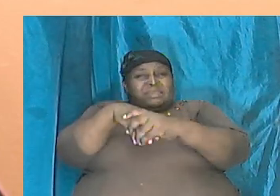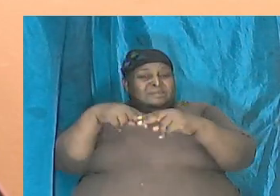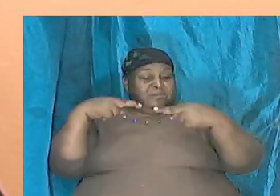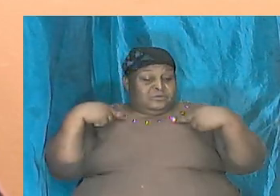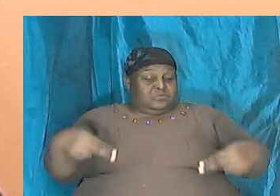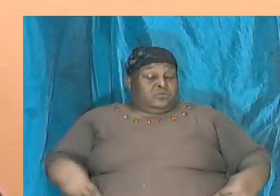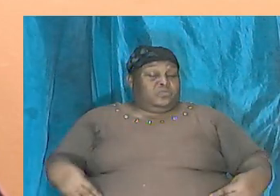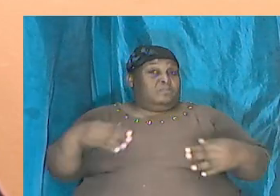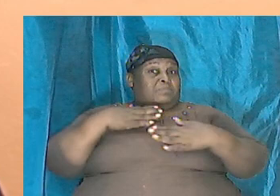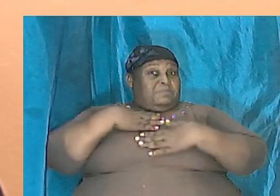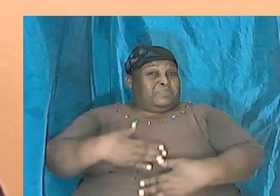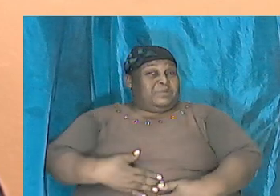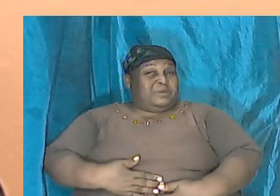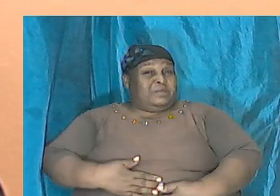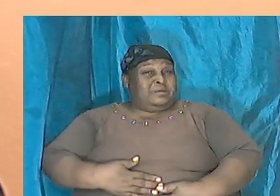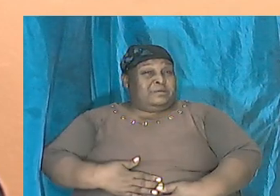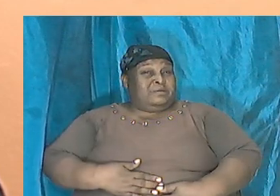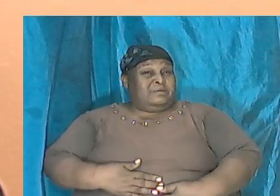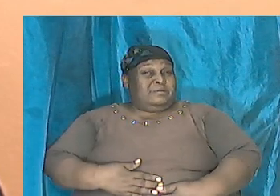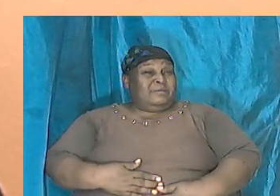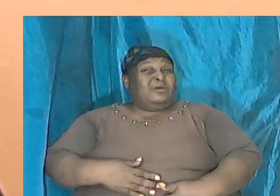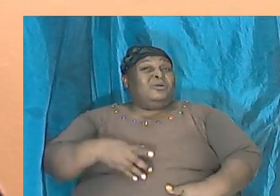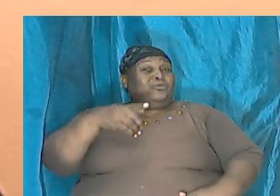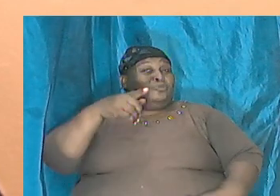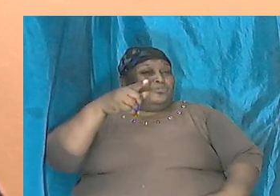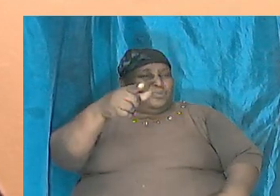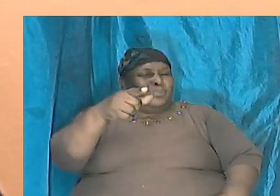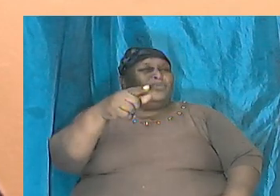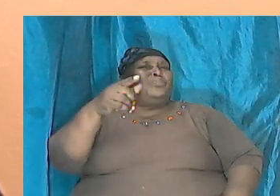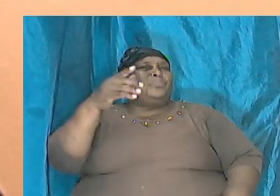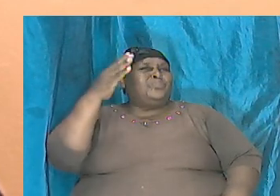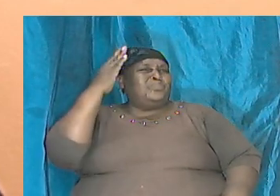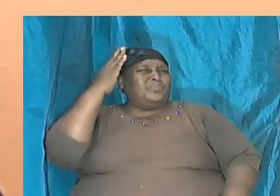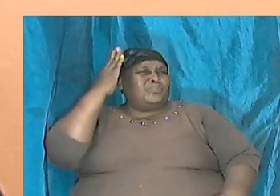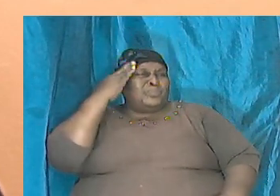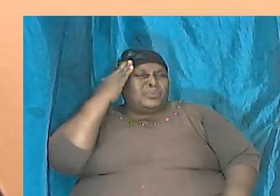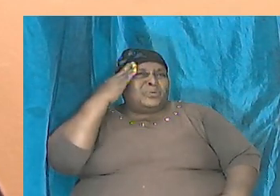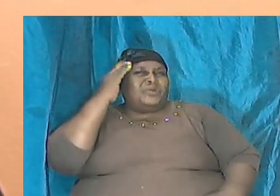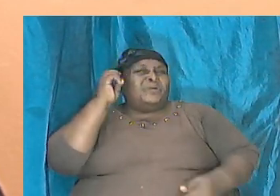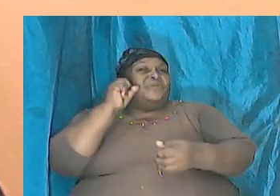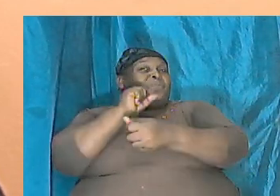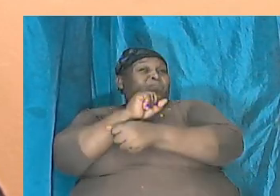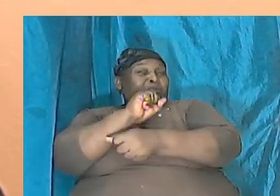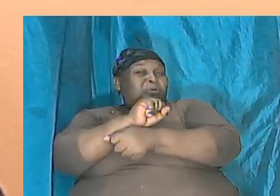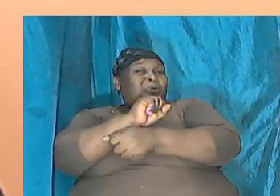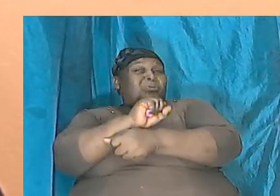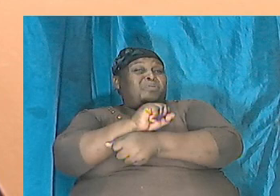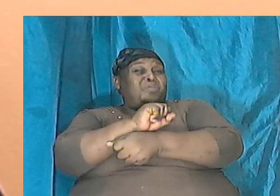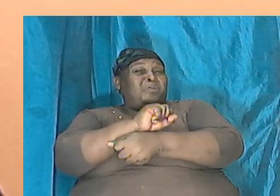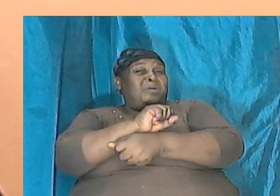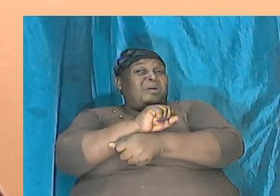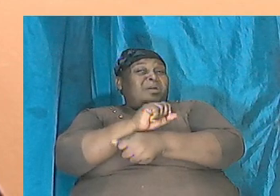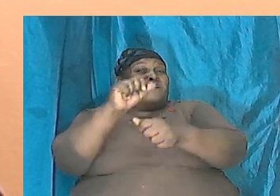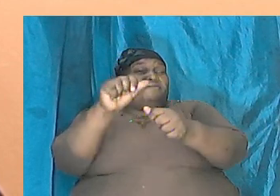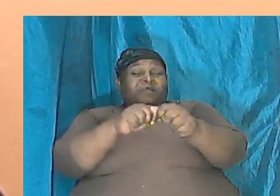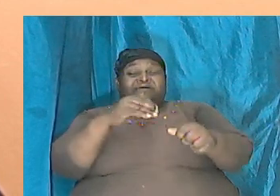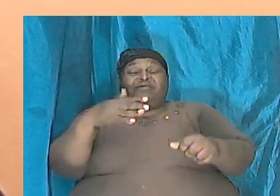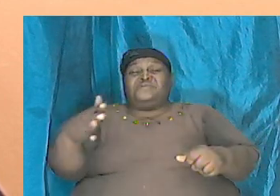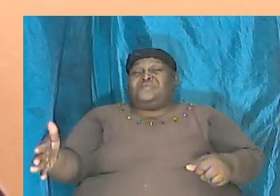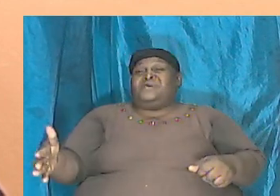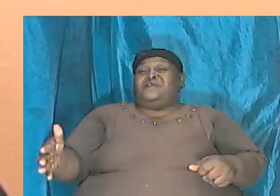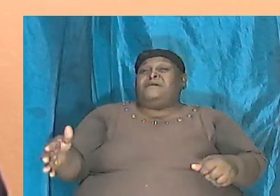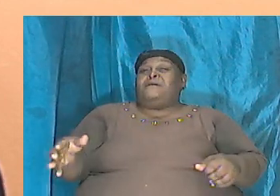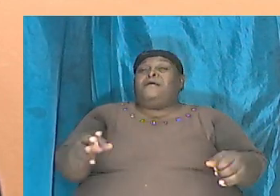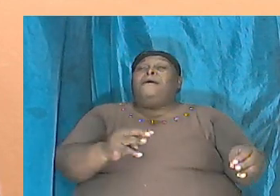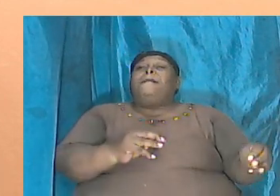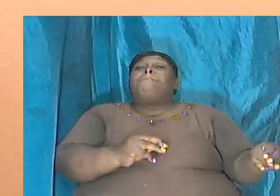aware that the intricacies of the operation, the sequencing of everything, it